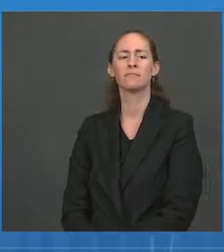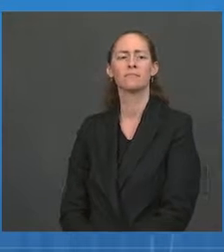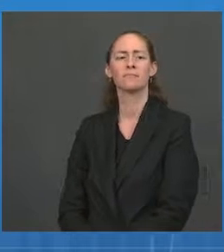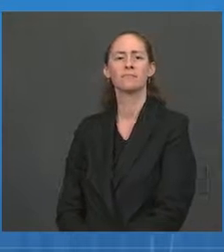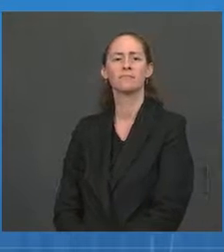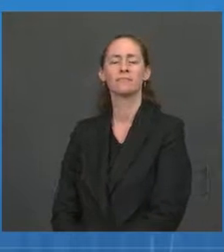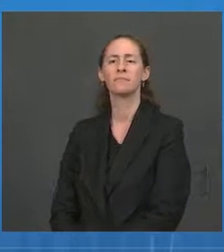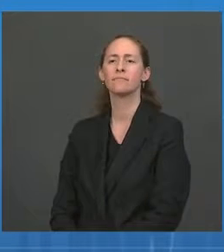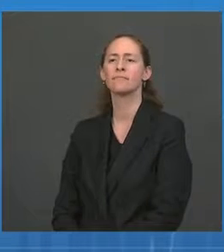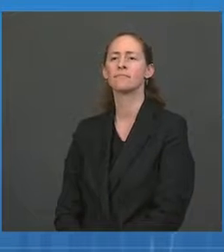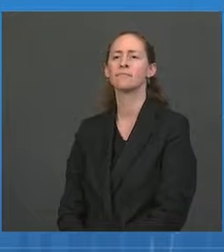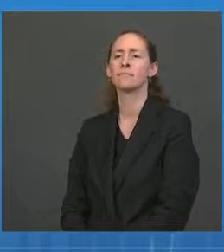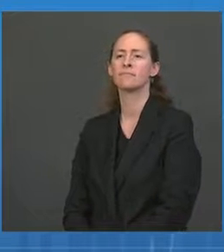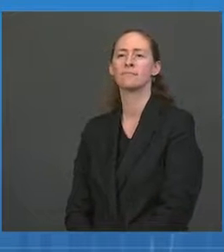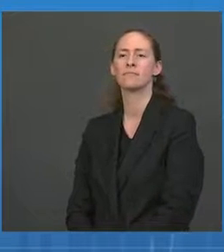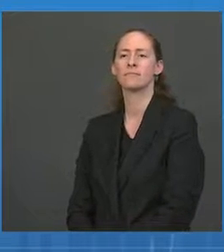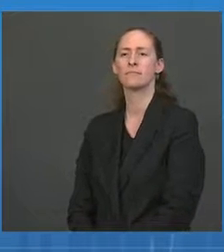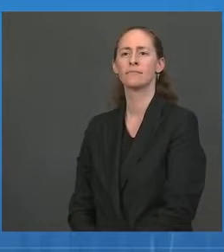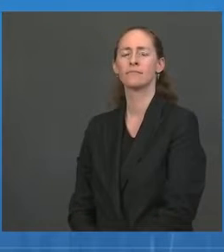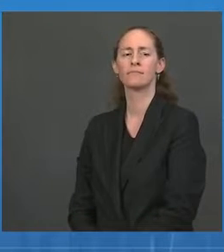Josh Wingrove at Bloomberg. Mr.